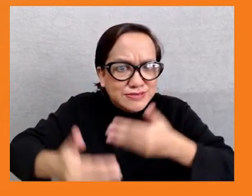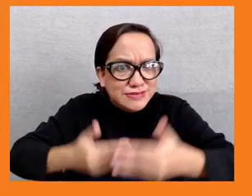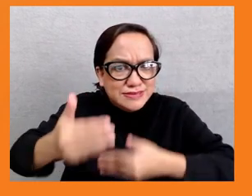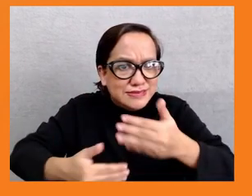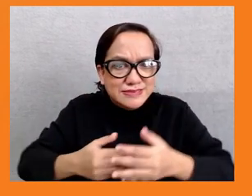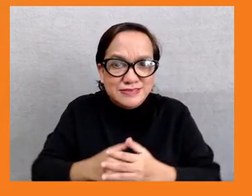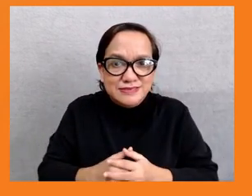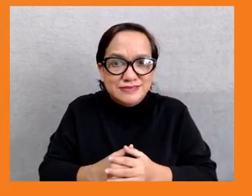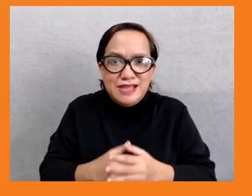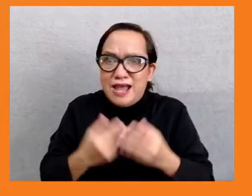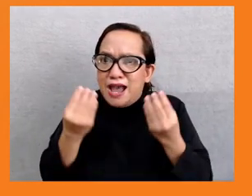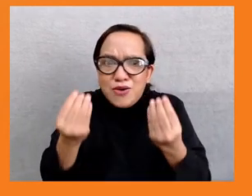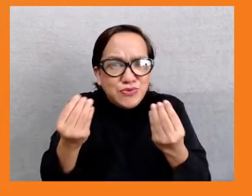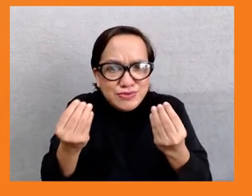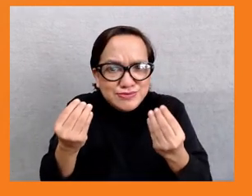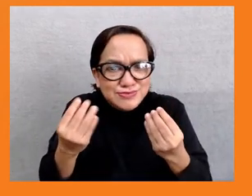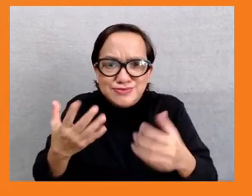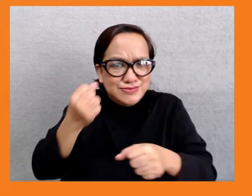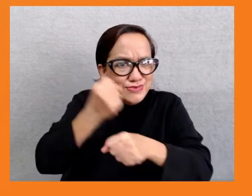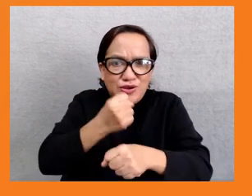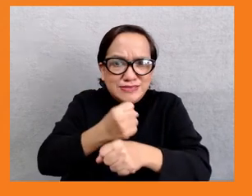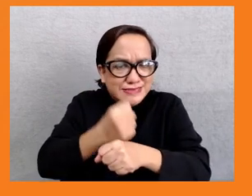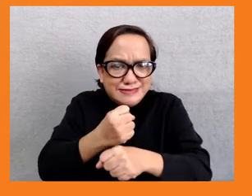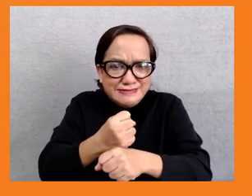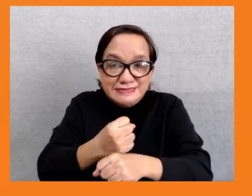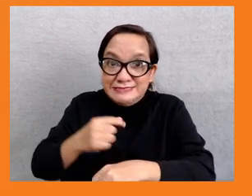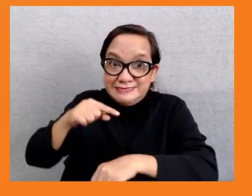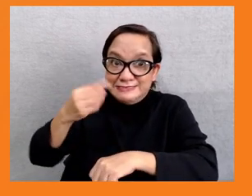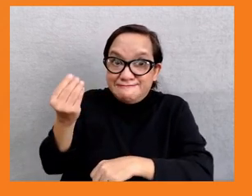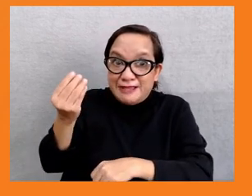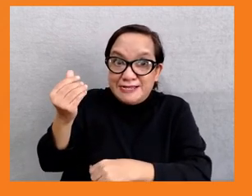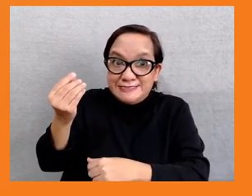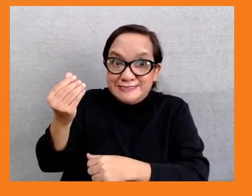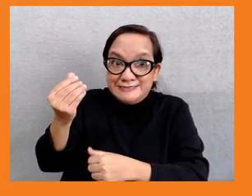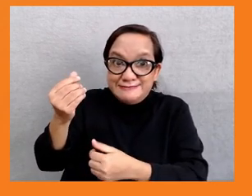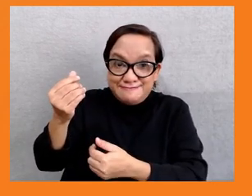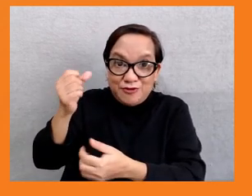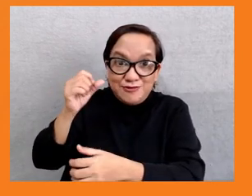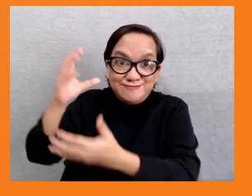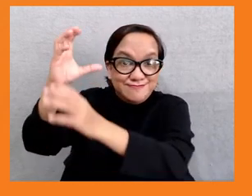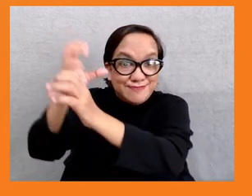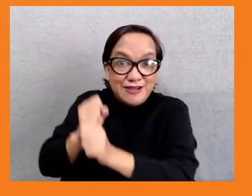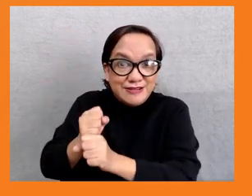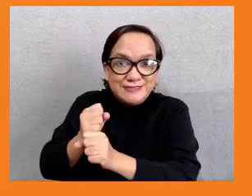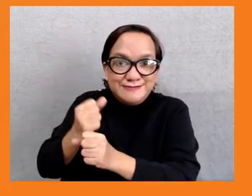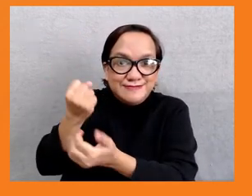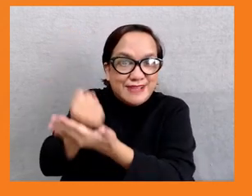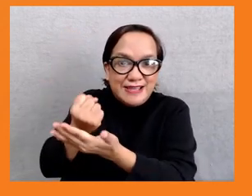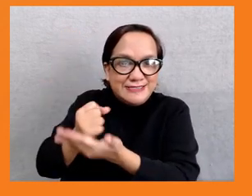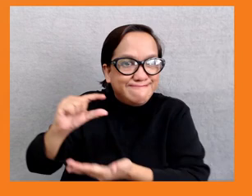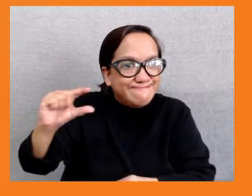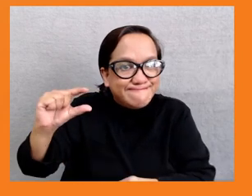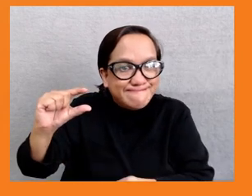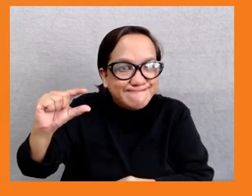minimum wage and how those impact on labour inequality. And each of those pillars looks at three different sets of indicators. The